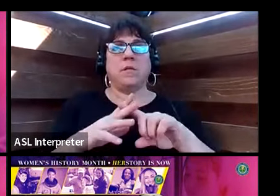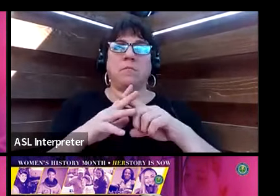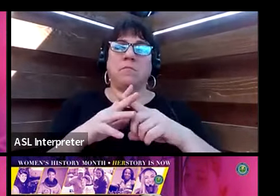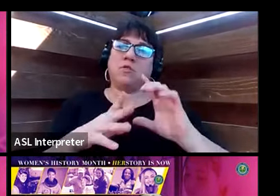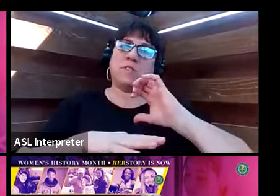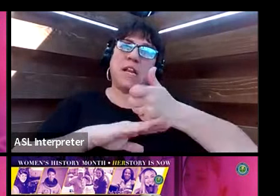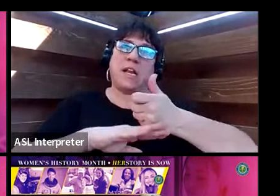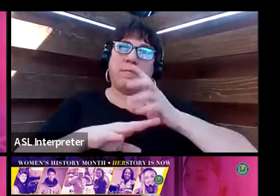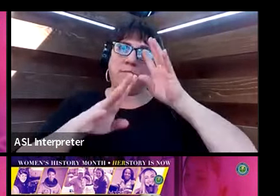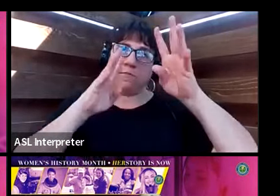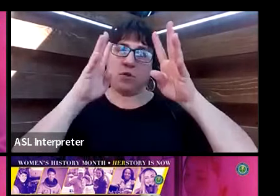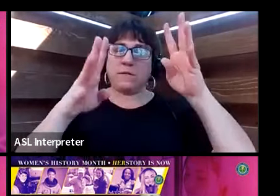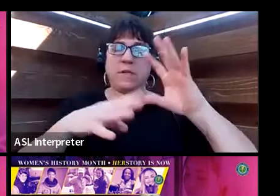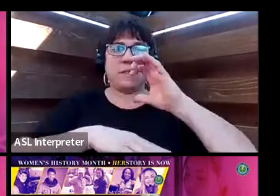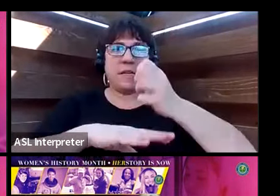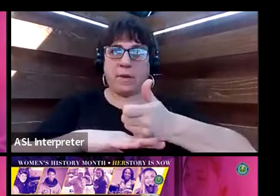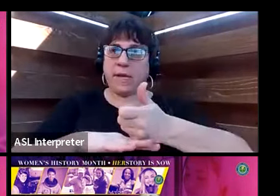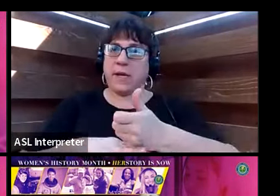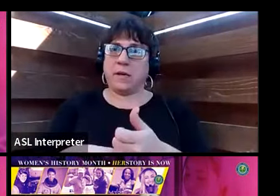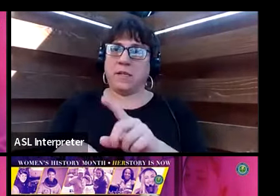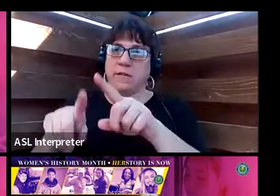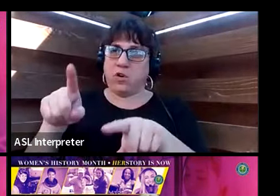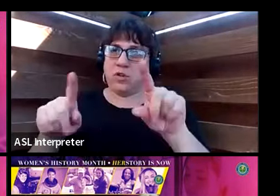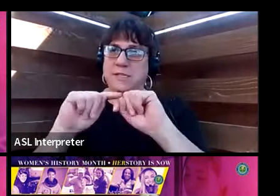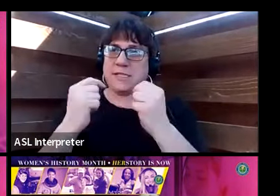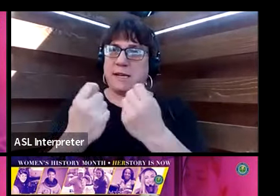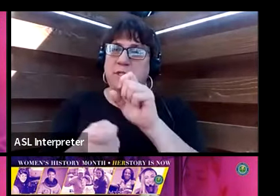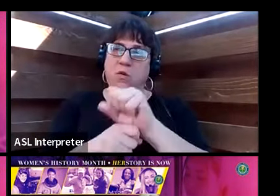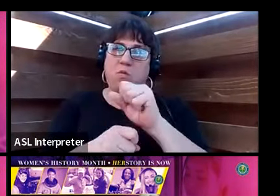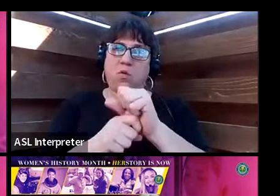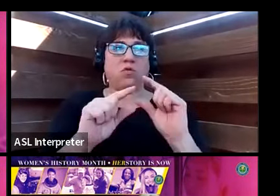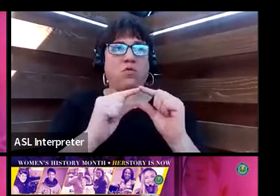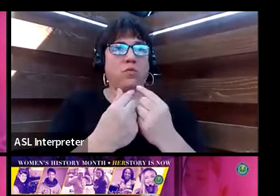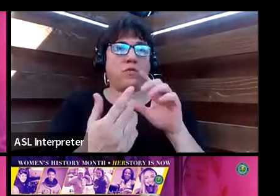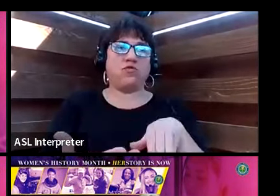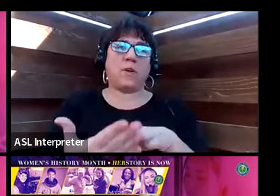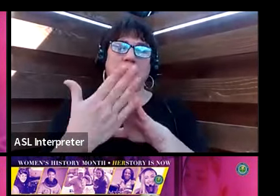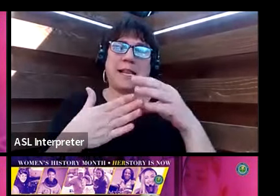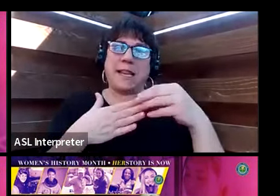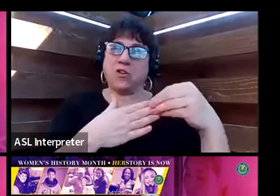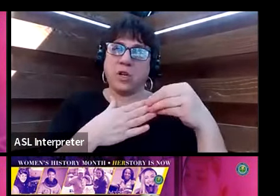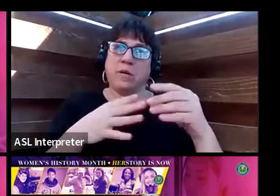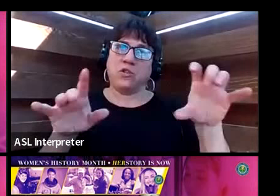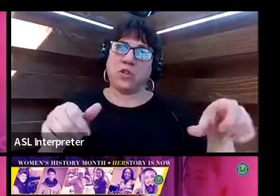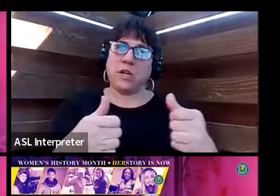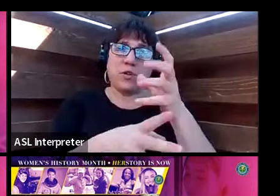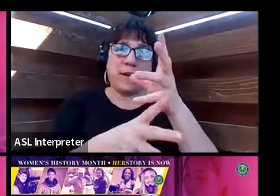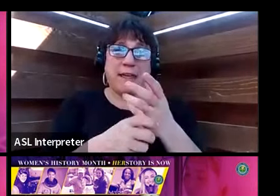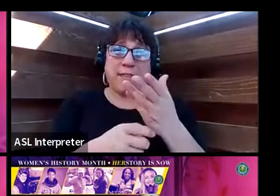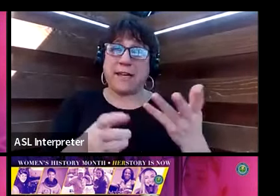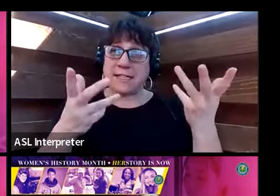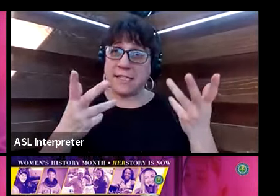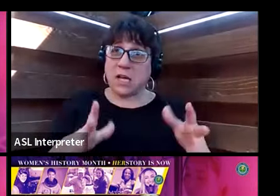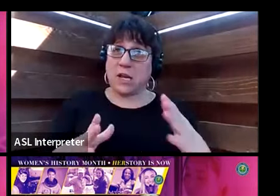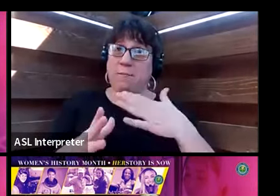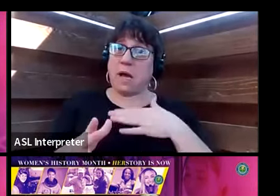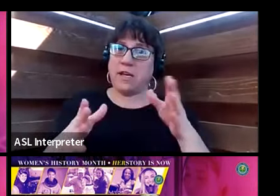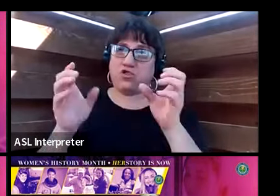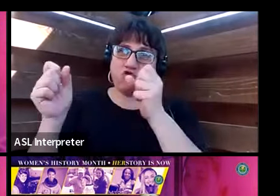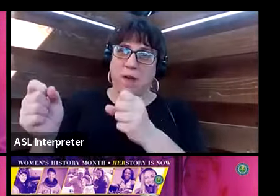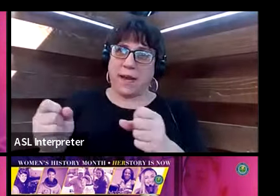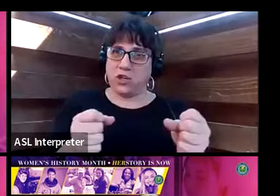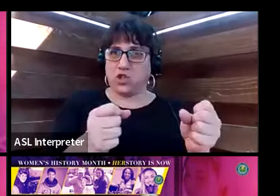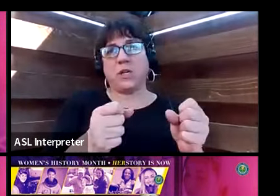diverse teams and work groups to address leadership challenges, as well as just get things done. So my strategy